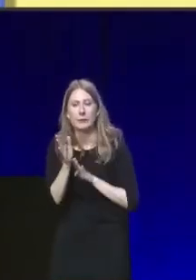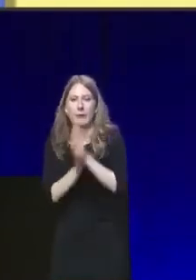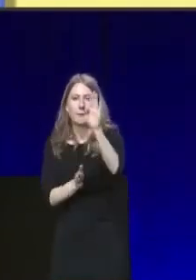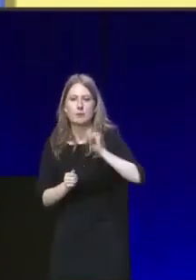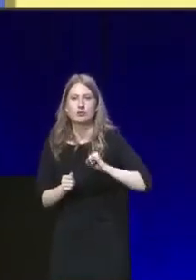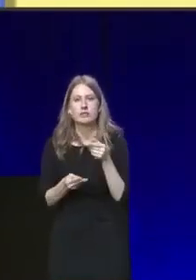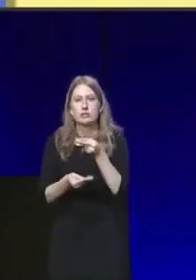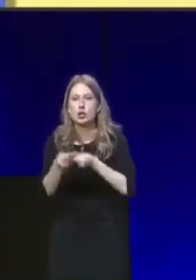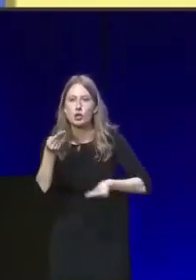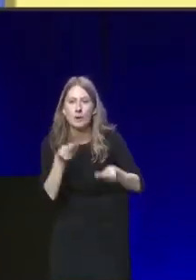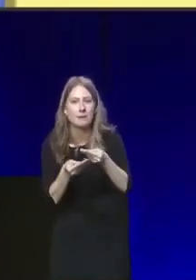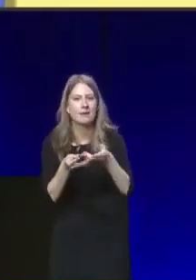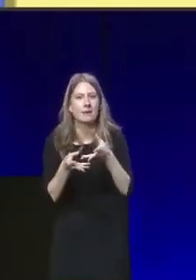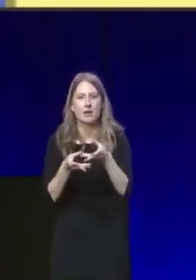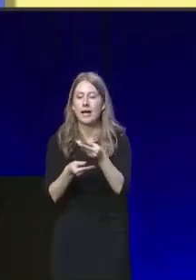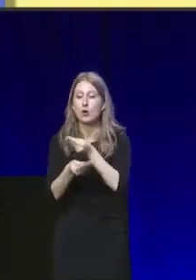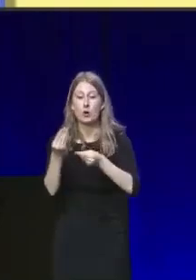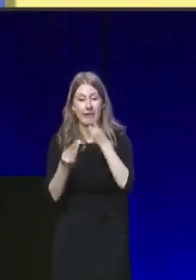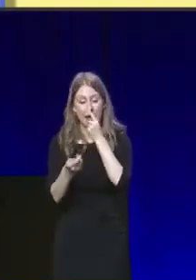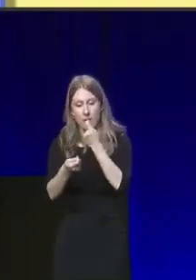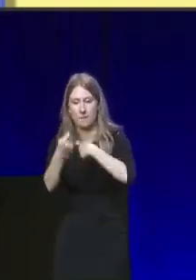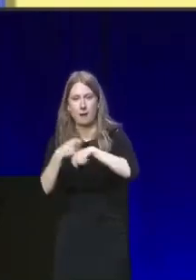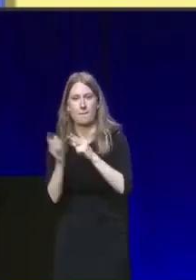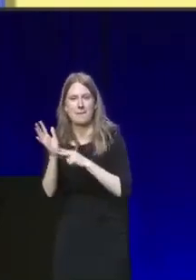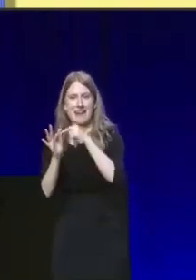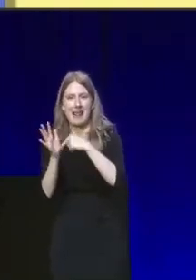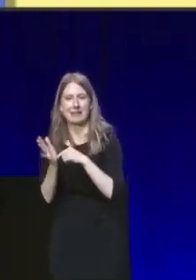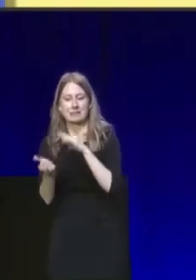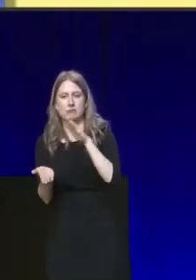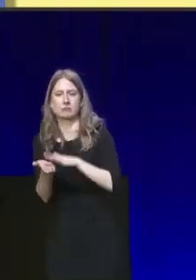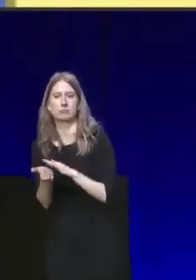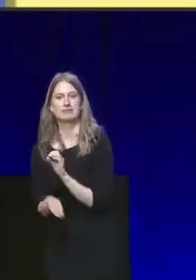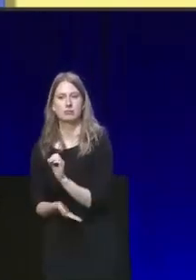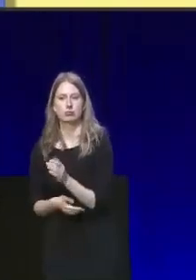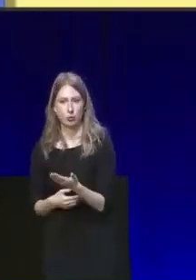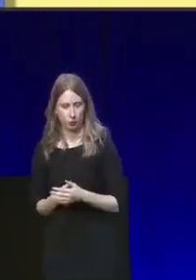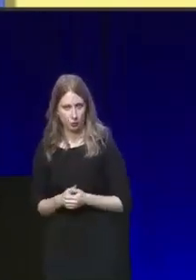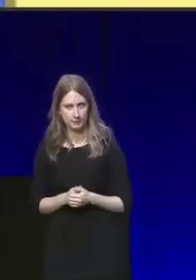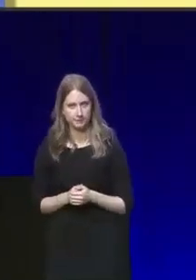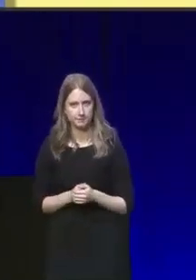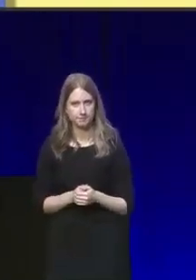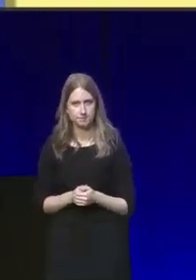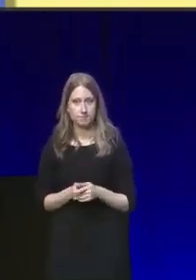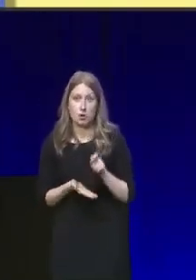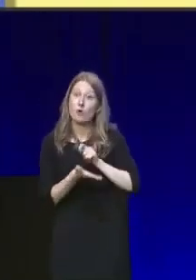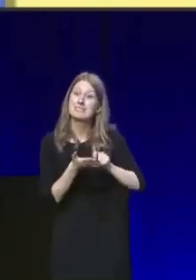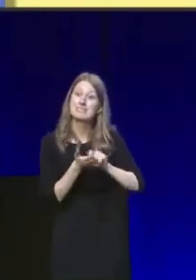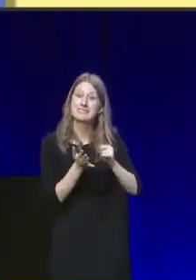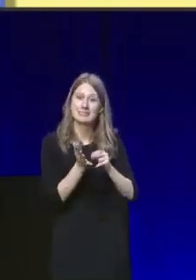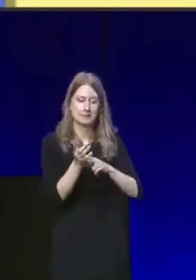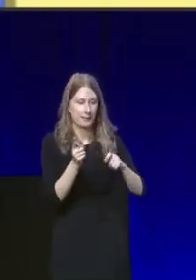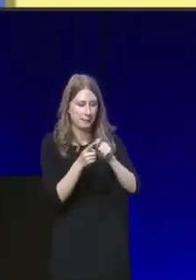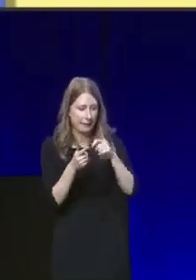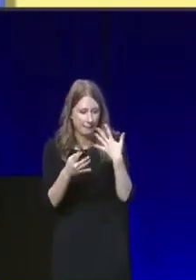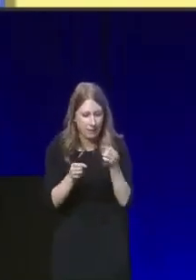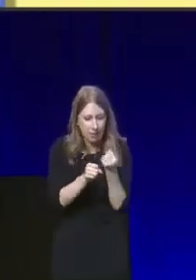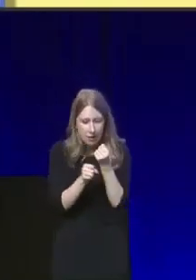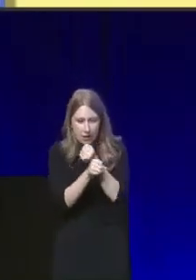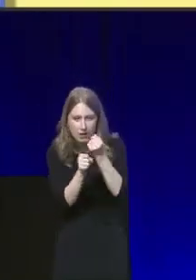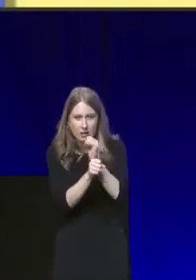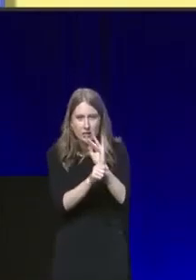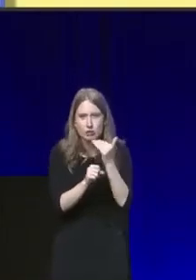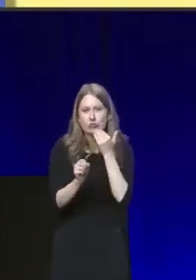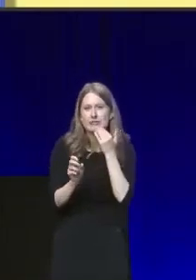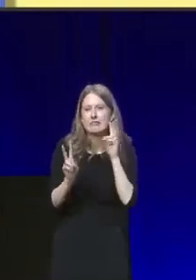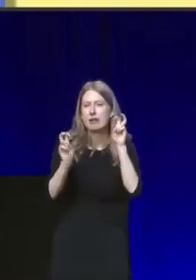economy that can transition to net zero. In office, the SNP has been building a greener economy. When